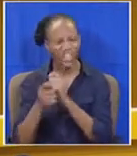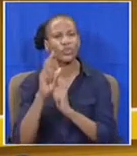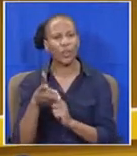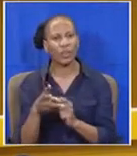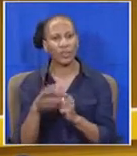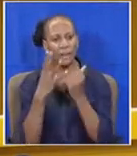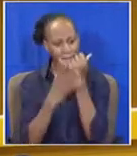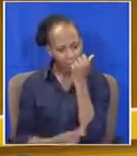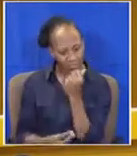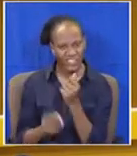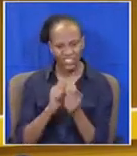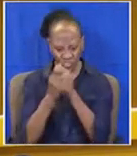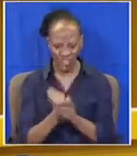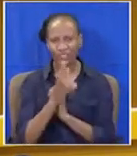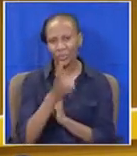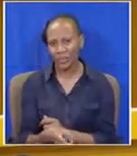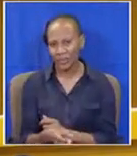dependency and